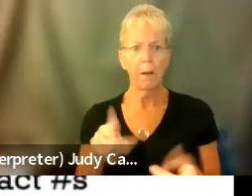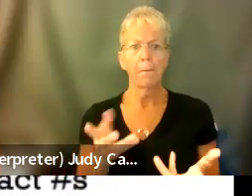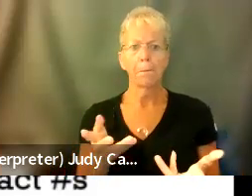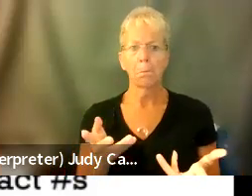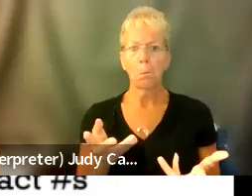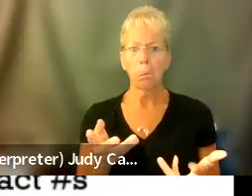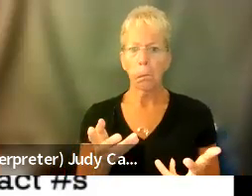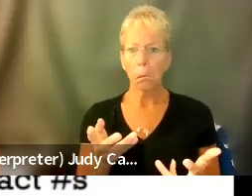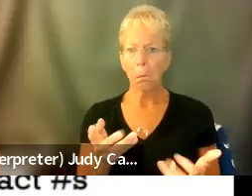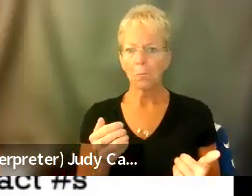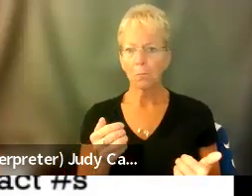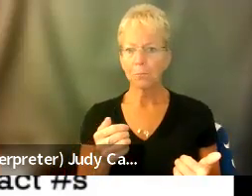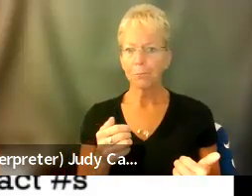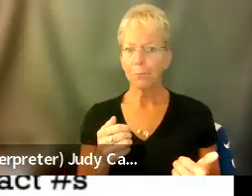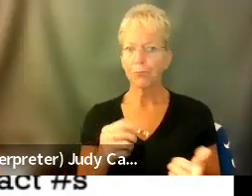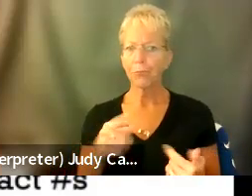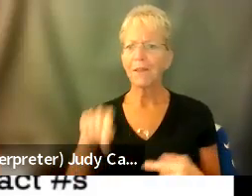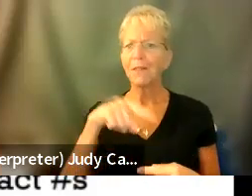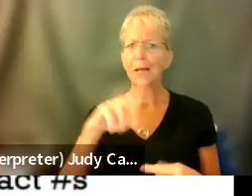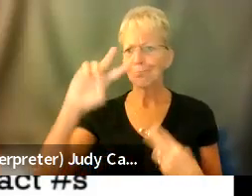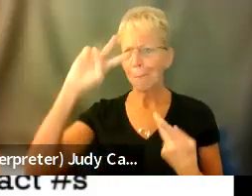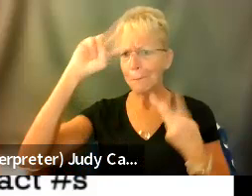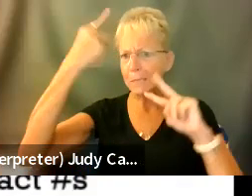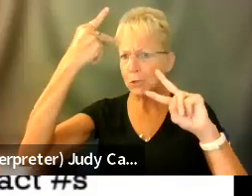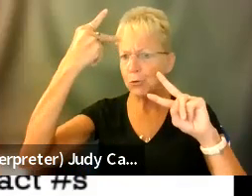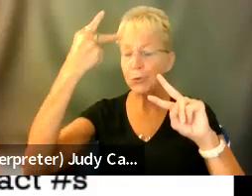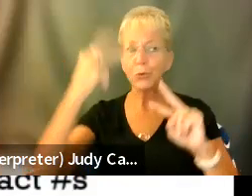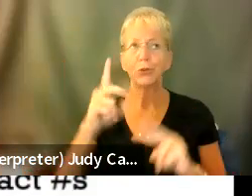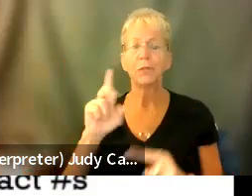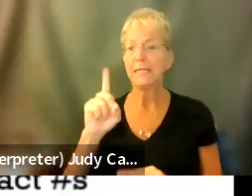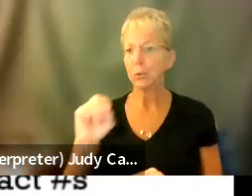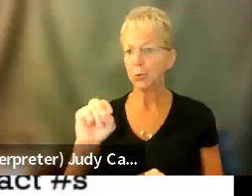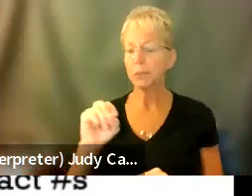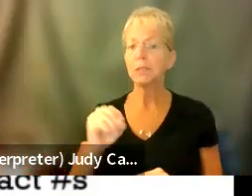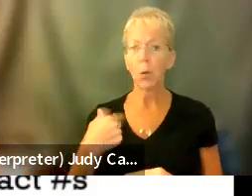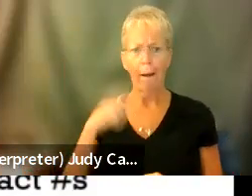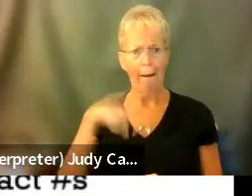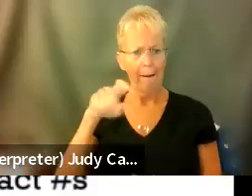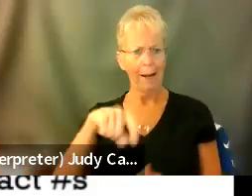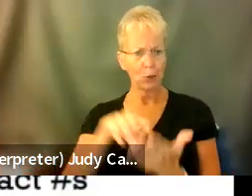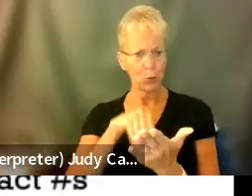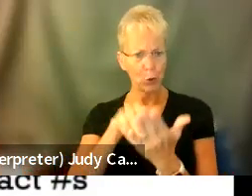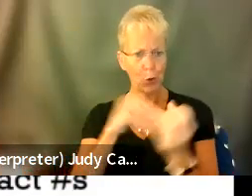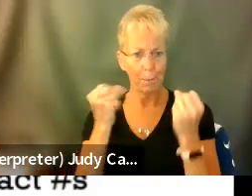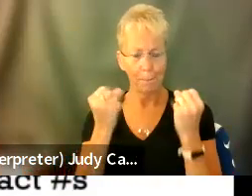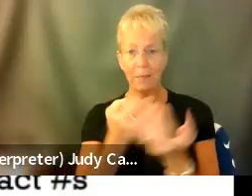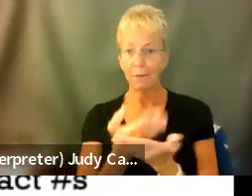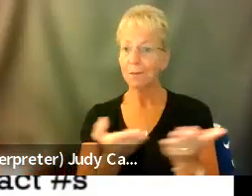misunderstood. And so I had to learn a bunch of things